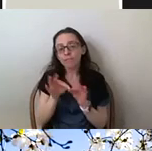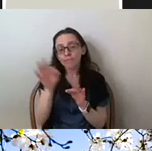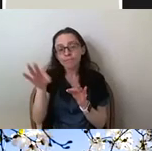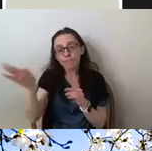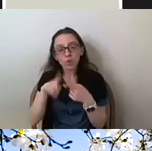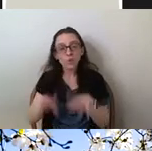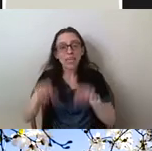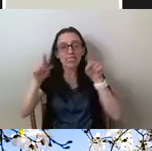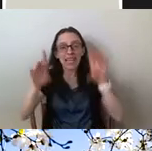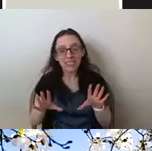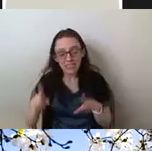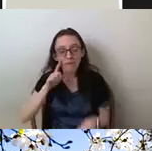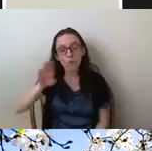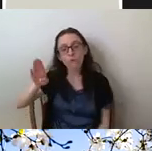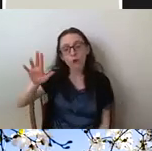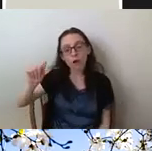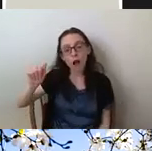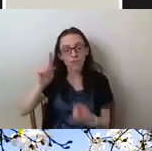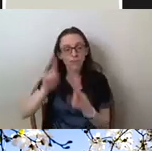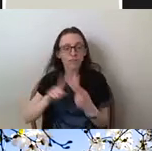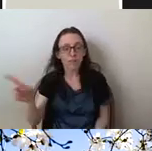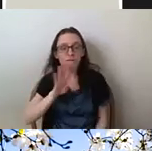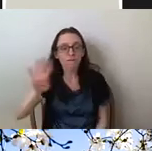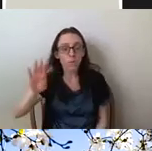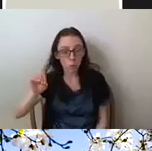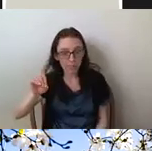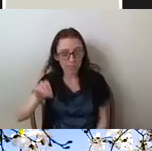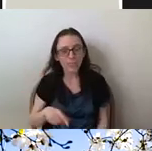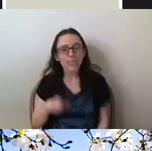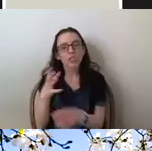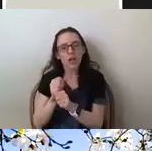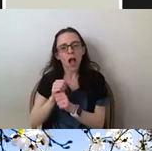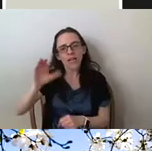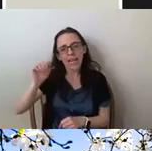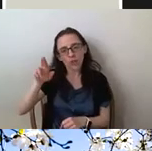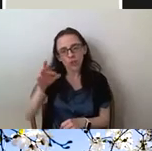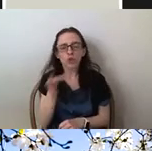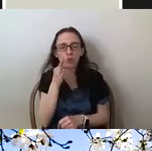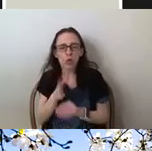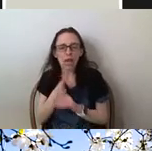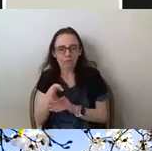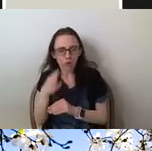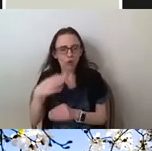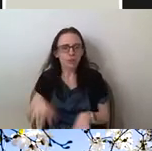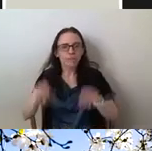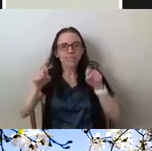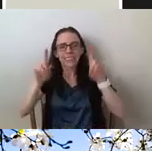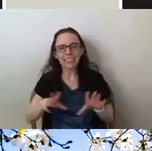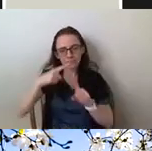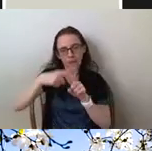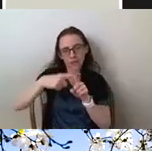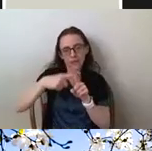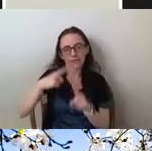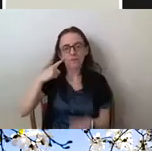until she was 40 years old and developed cancer shortly after testing positive for BRCA-1 that she